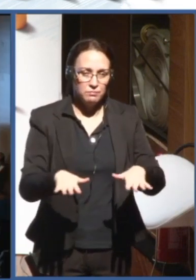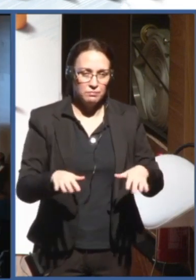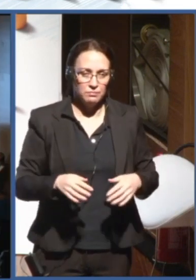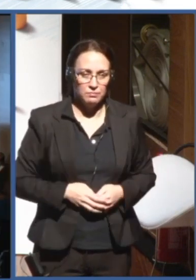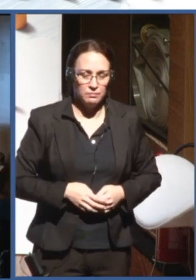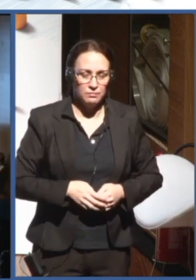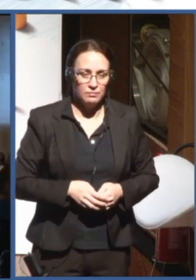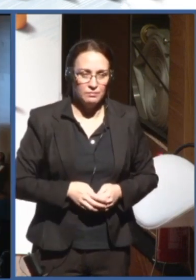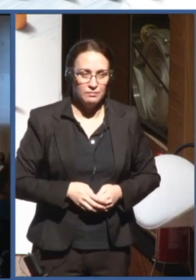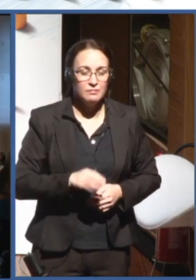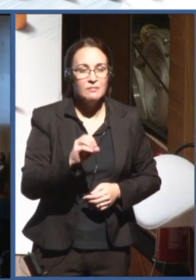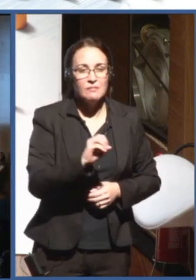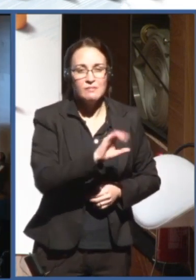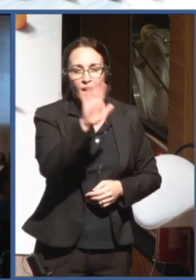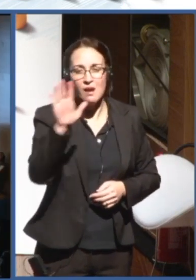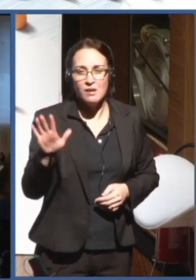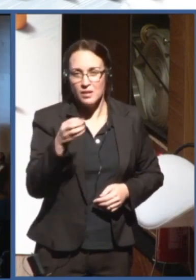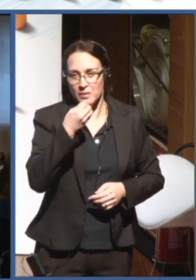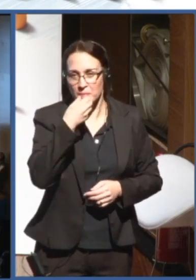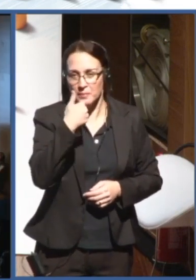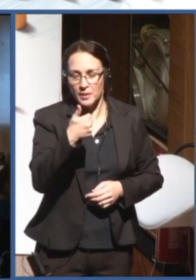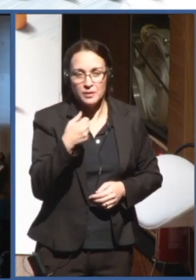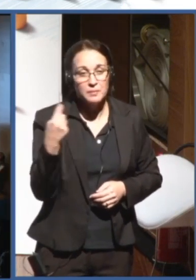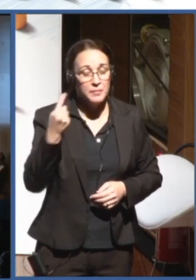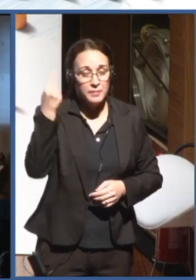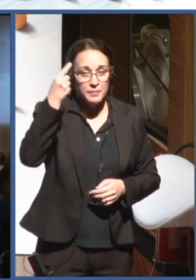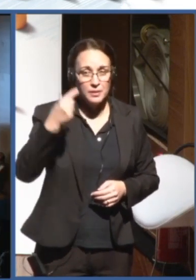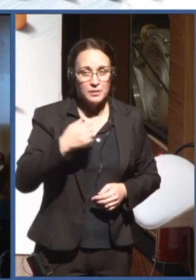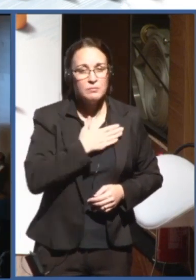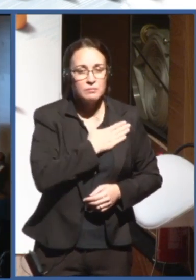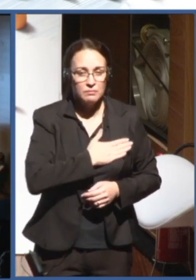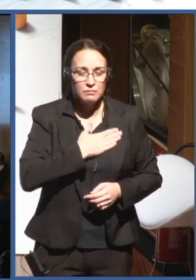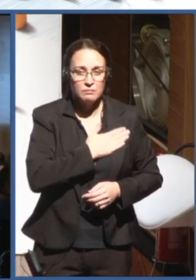everyone. First, also, thank you very much for inviting me.